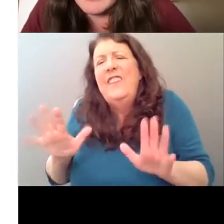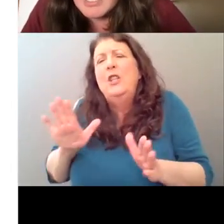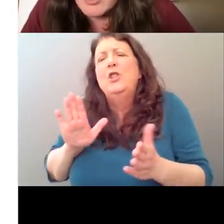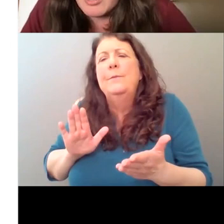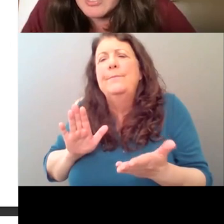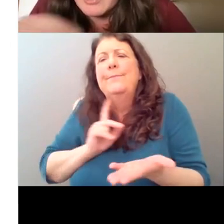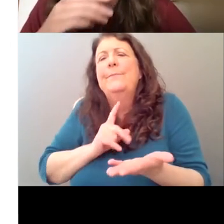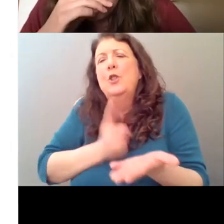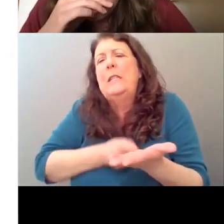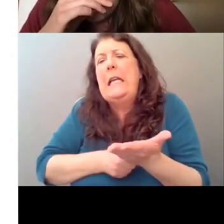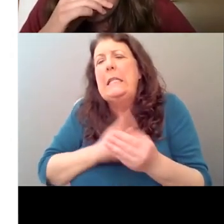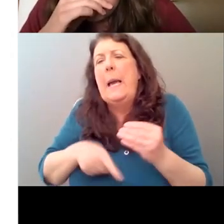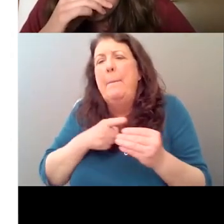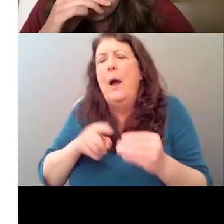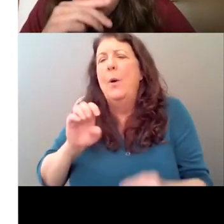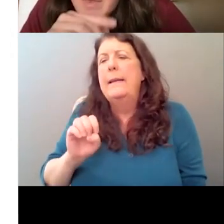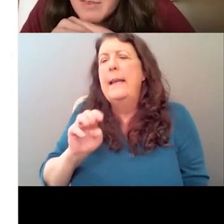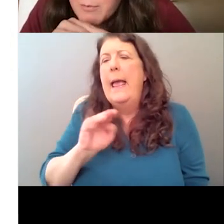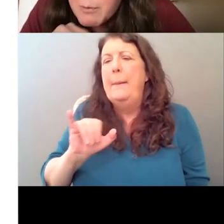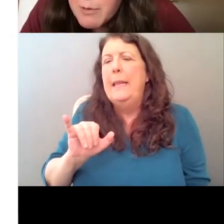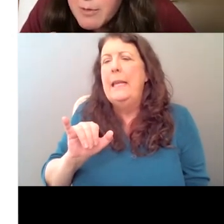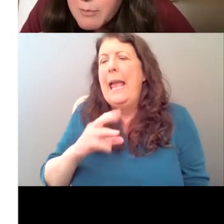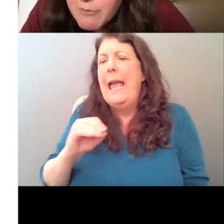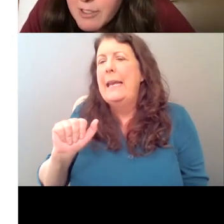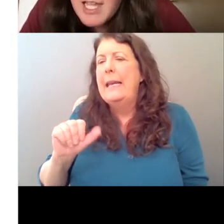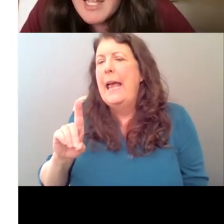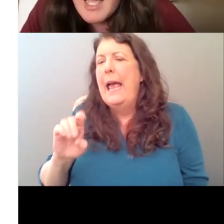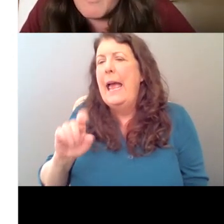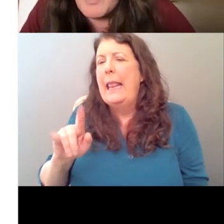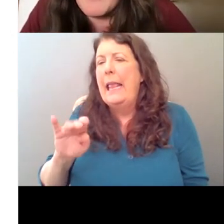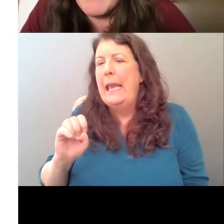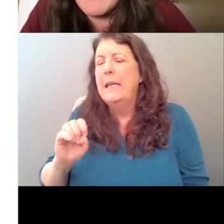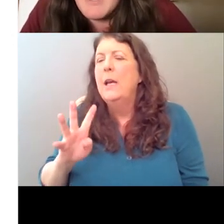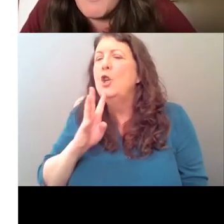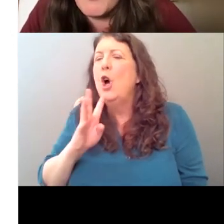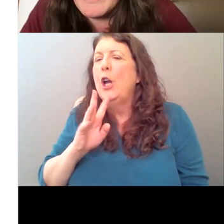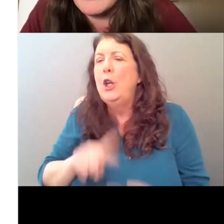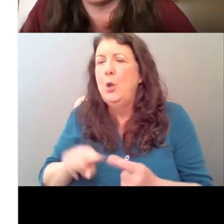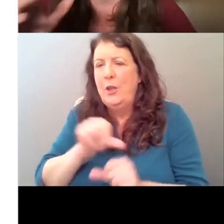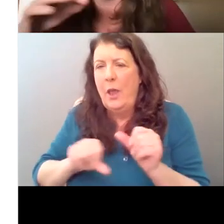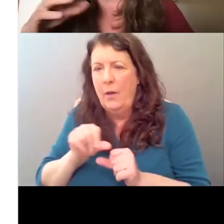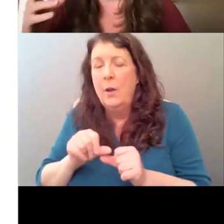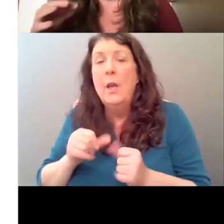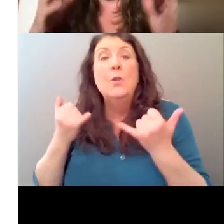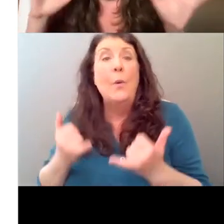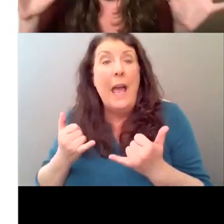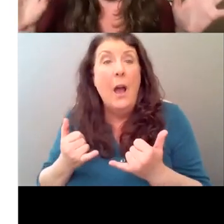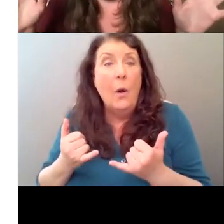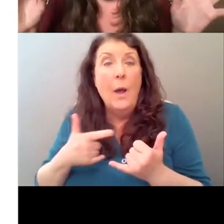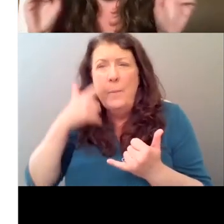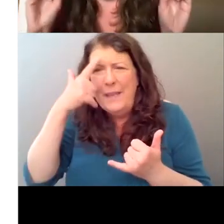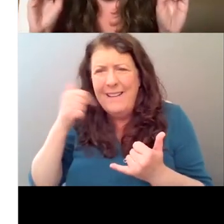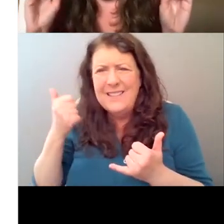Emily and Adelaide talking, um, let's see, where are we, we at 24? Yeah, yeah, yeah. Um, and now we, you know, cause she kind of has that